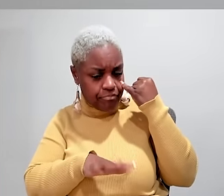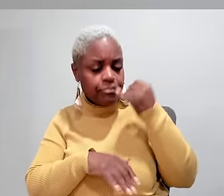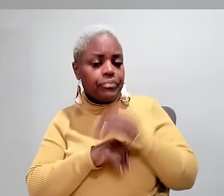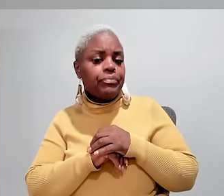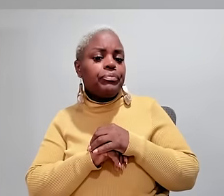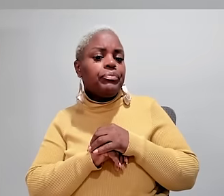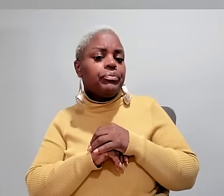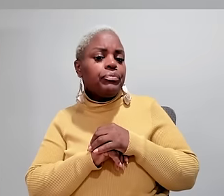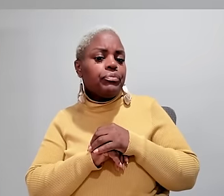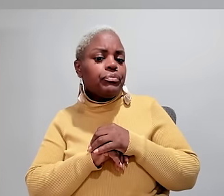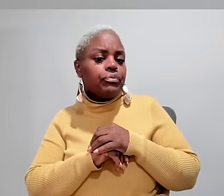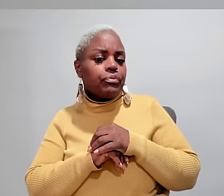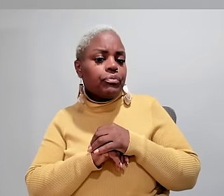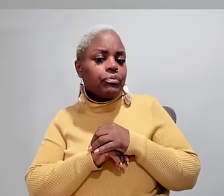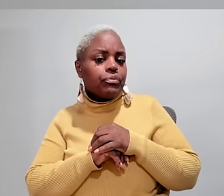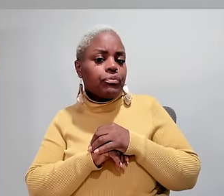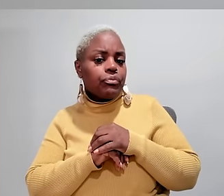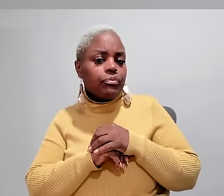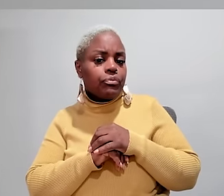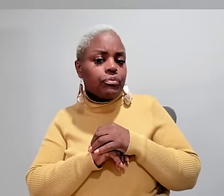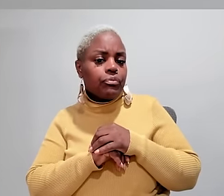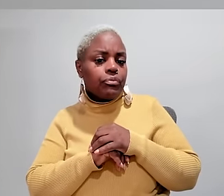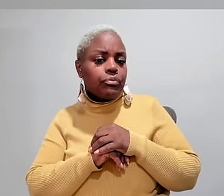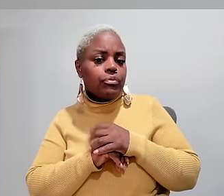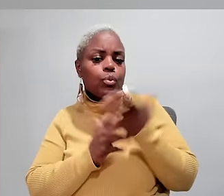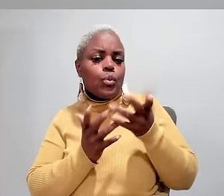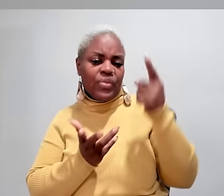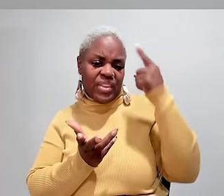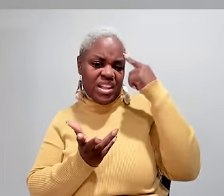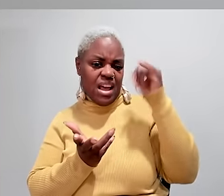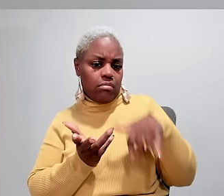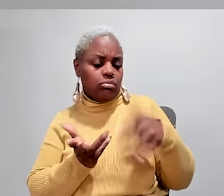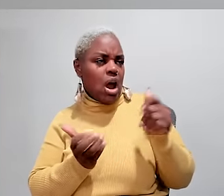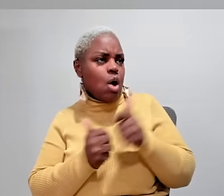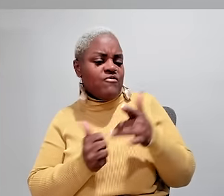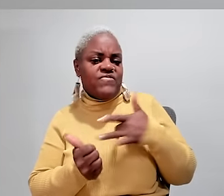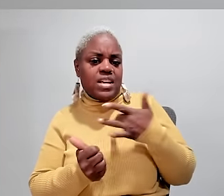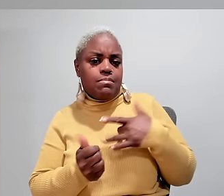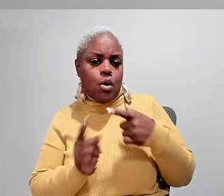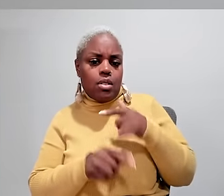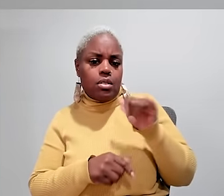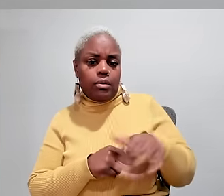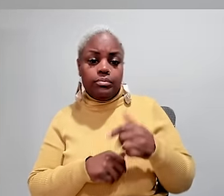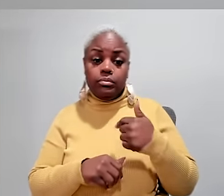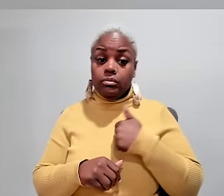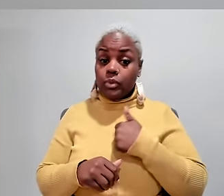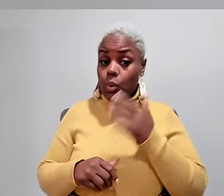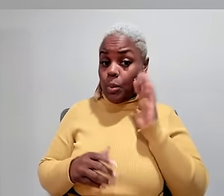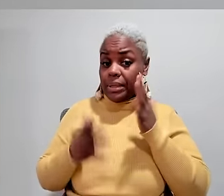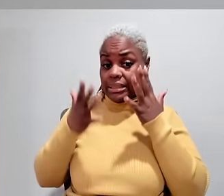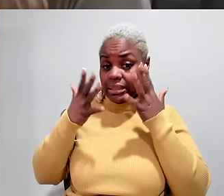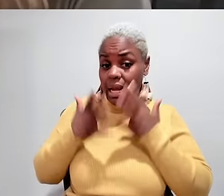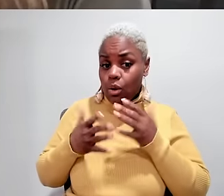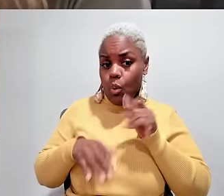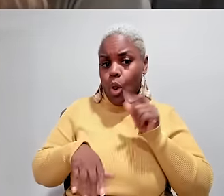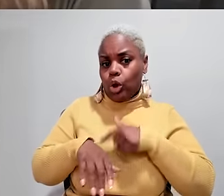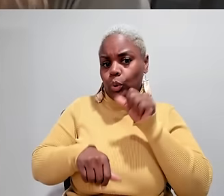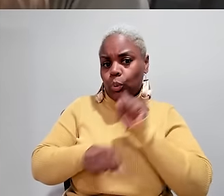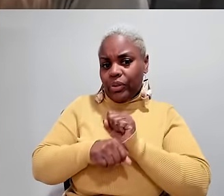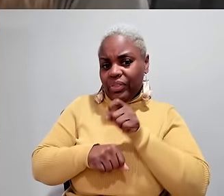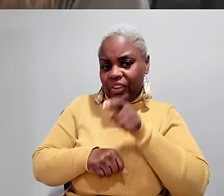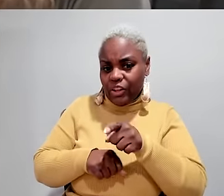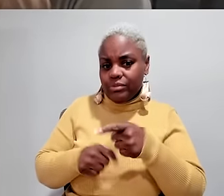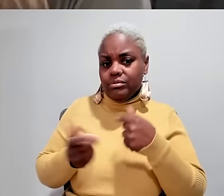you couldn't do some of the jobs that you do now, what would you think about that? How would you feel about that? I would be